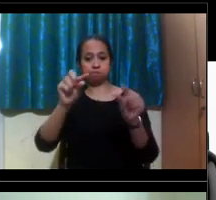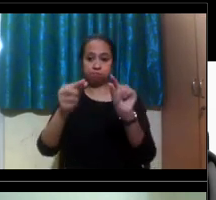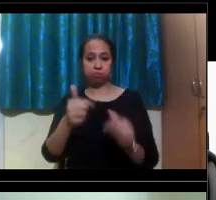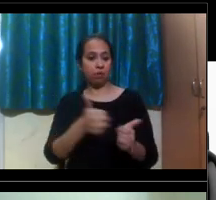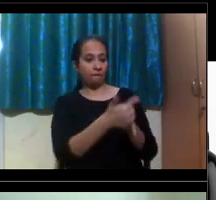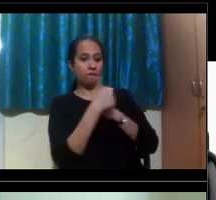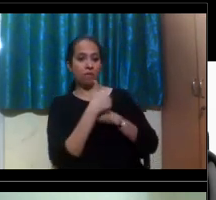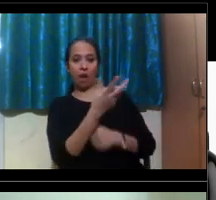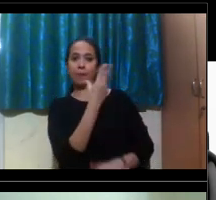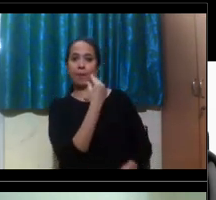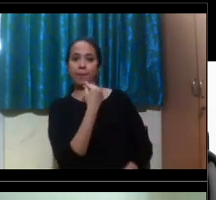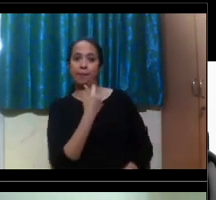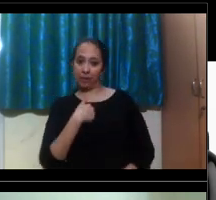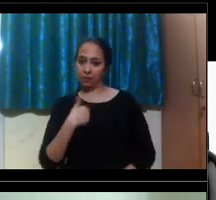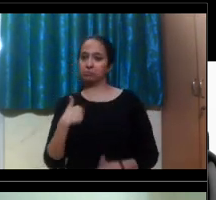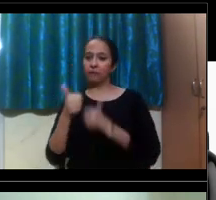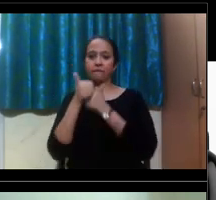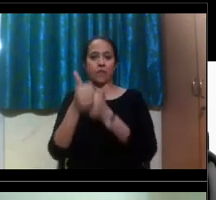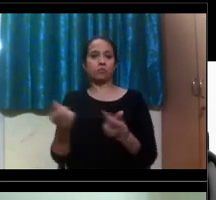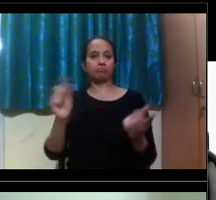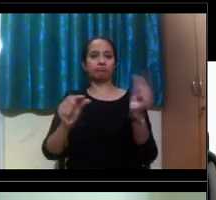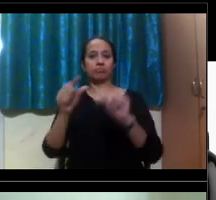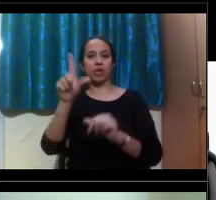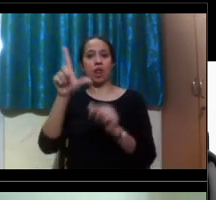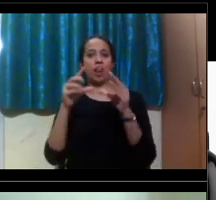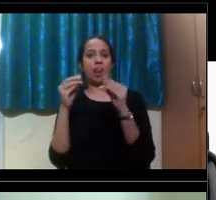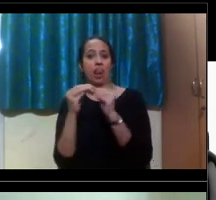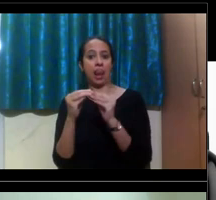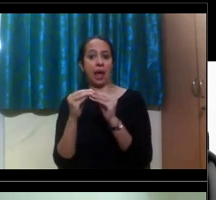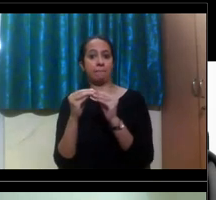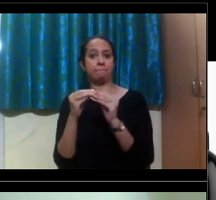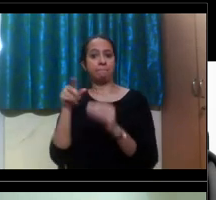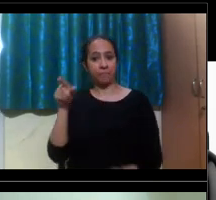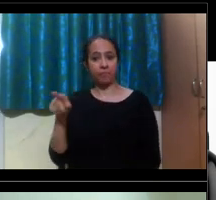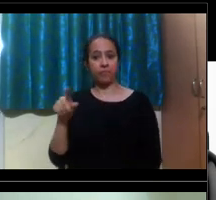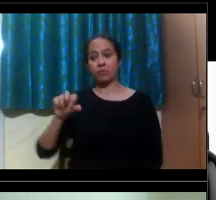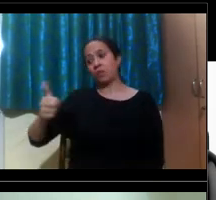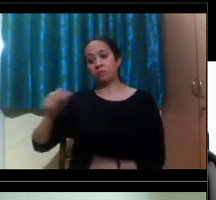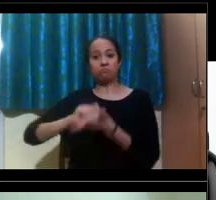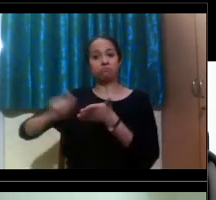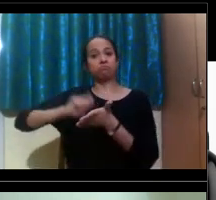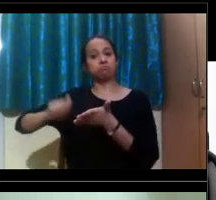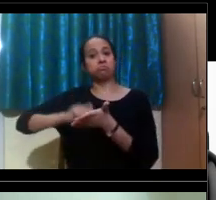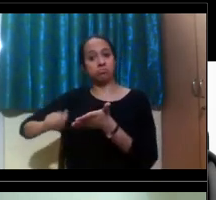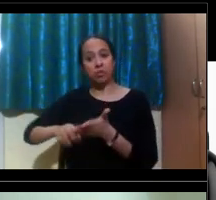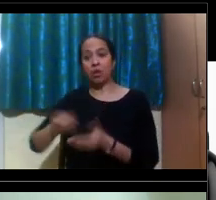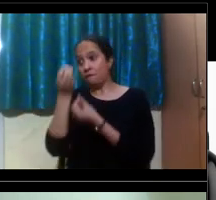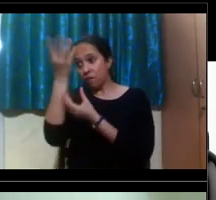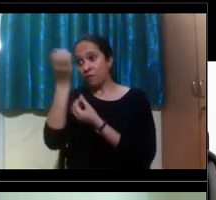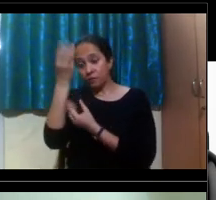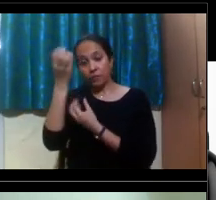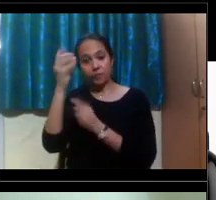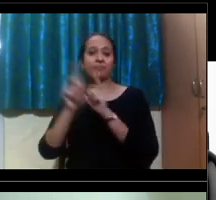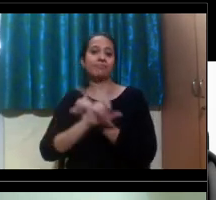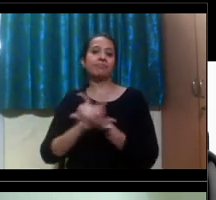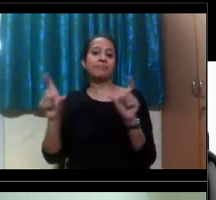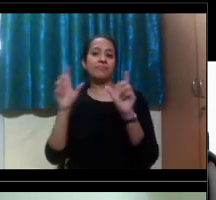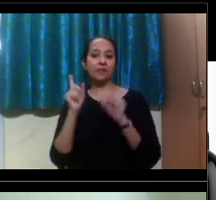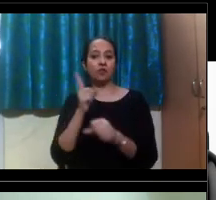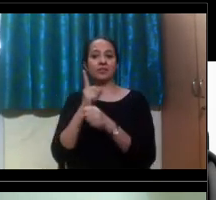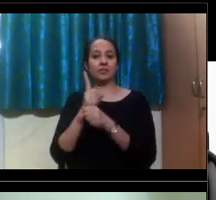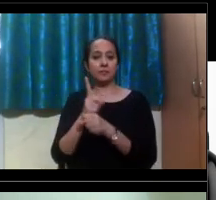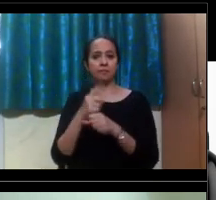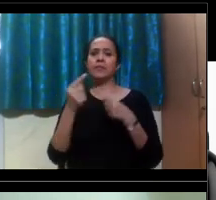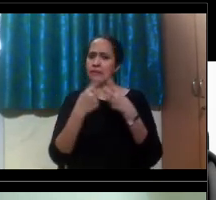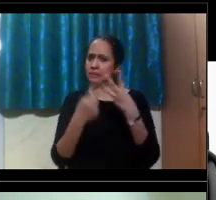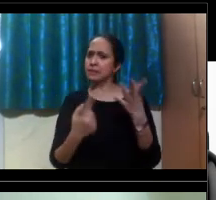so the lab assistant would do that, but it was still the student who needed to record the information or let the instructor know what happened. Um, so we have those types